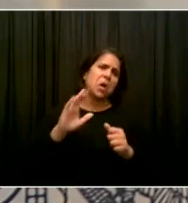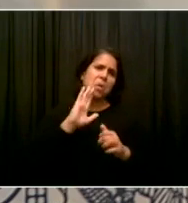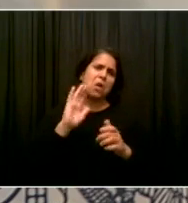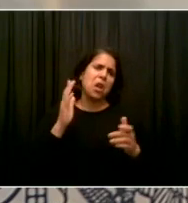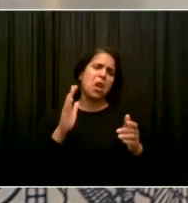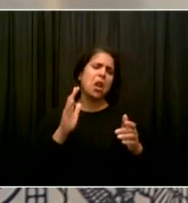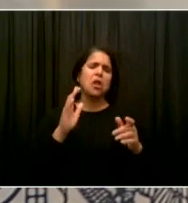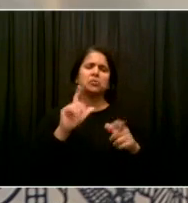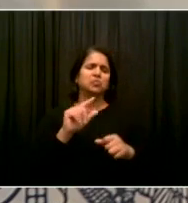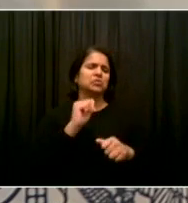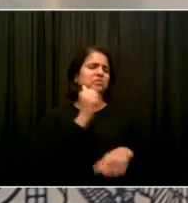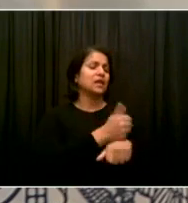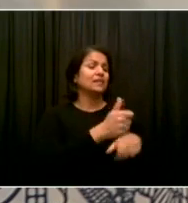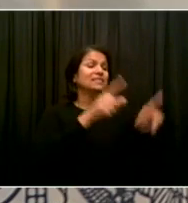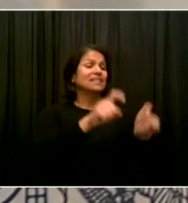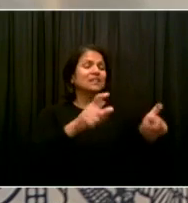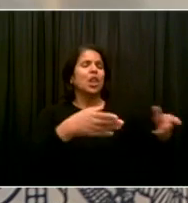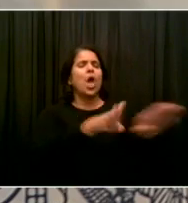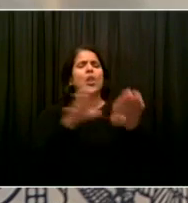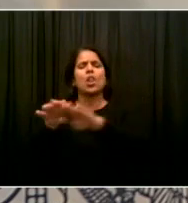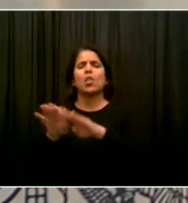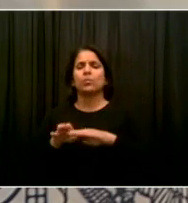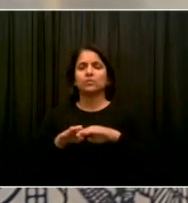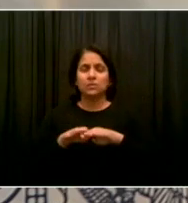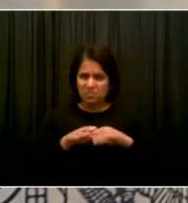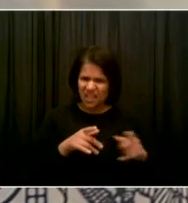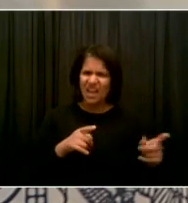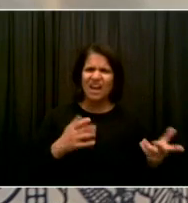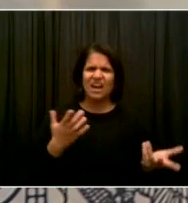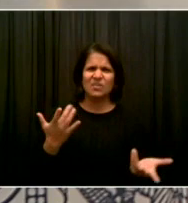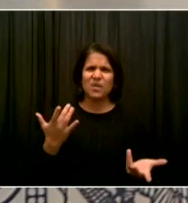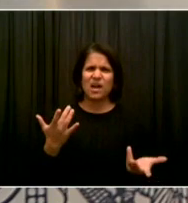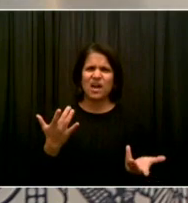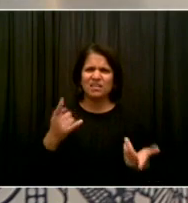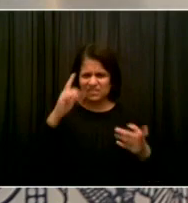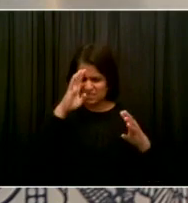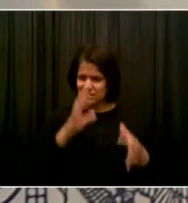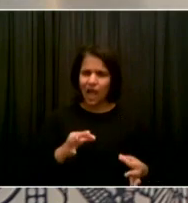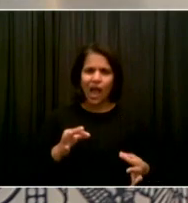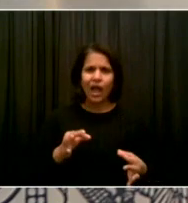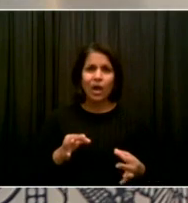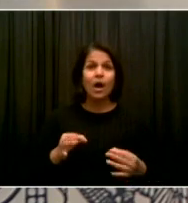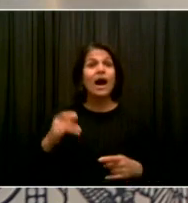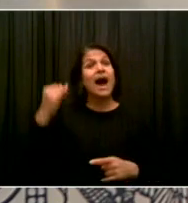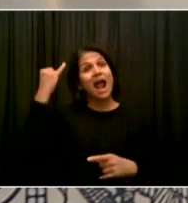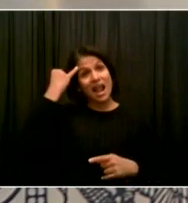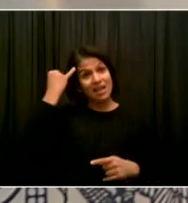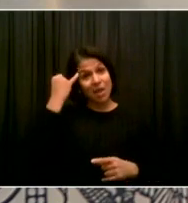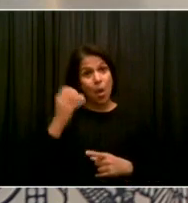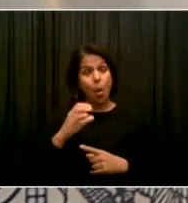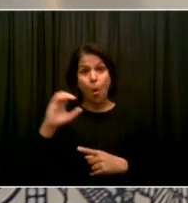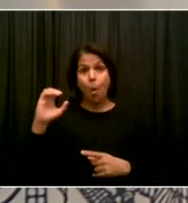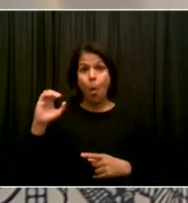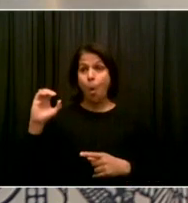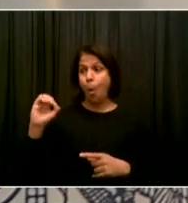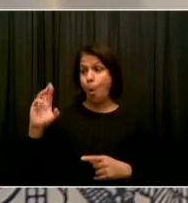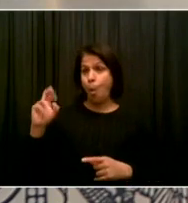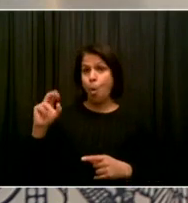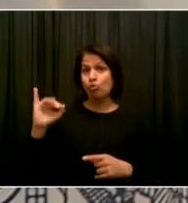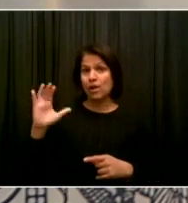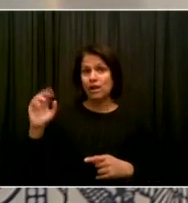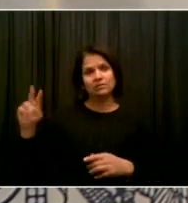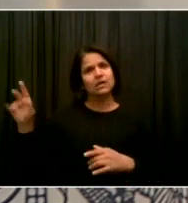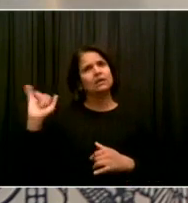even without Omicron, there was going to be a surge in testing demand ahead of the holidays? You know,